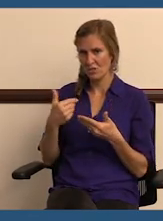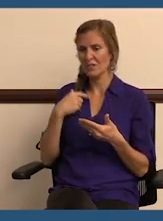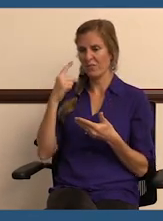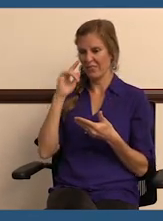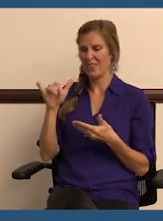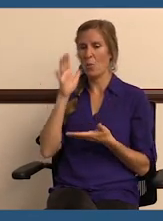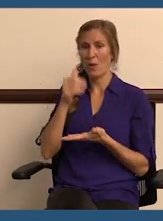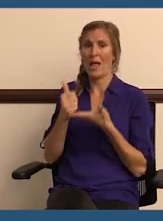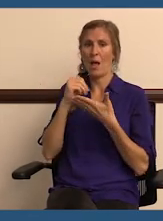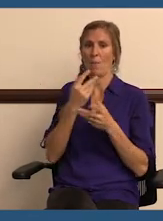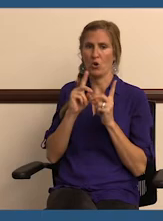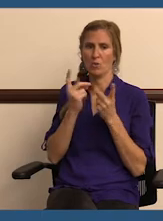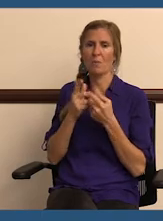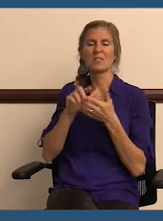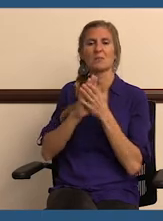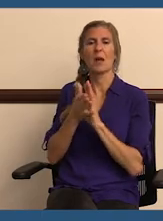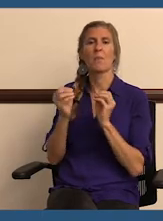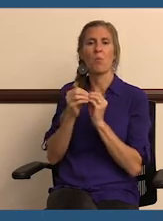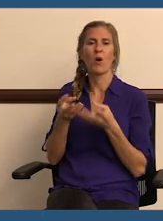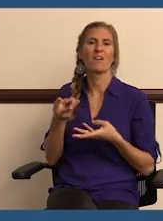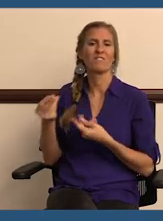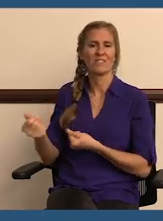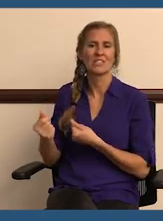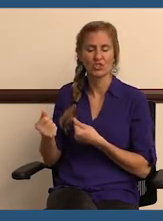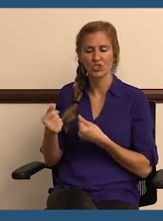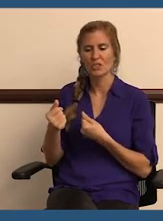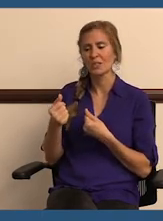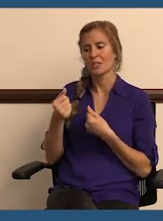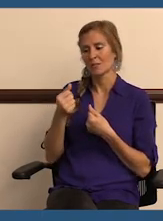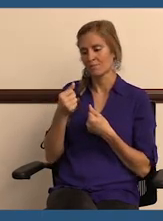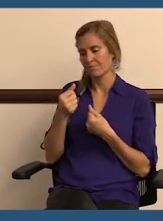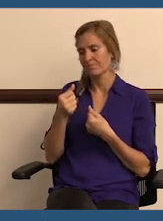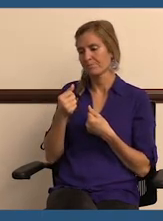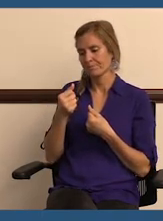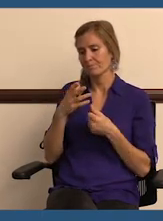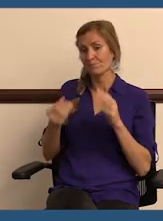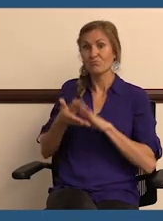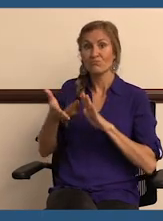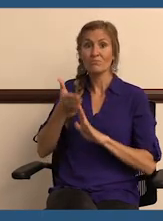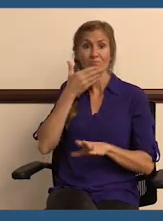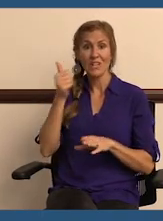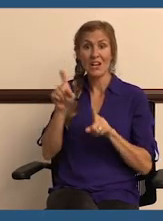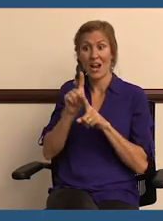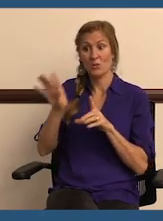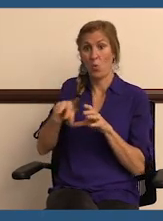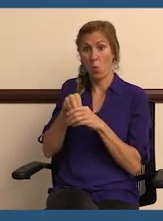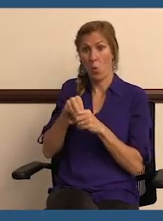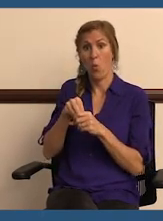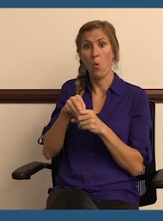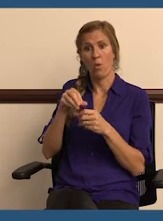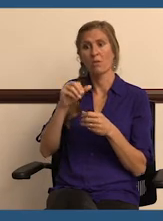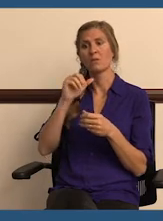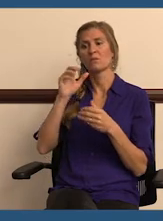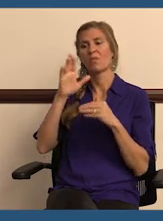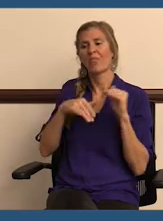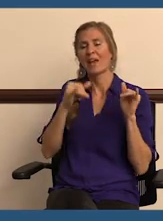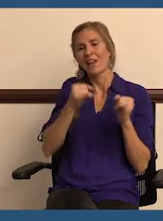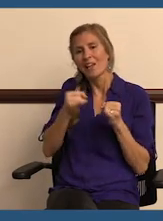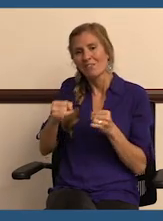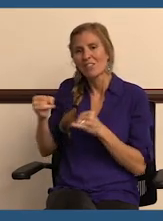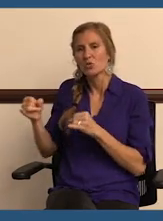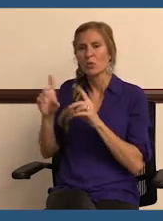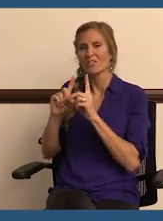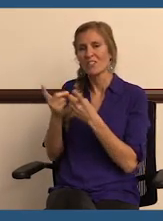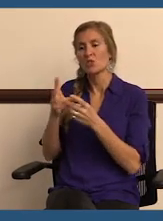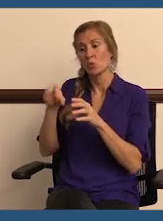-assessment process. I think that's going to help our department become more efficient and, you know, run better as a whole instead of just